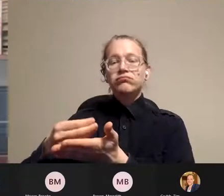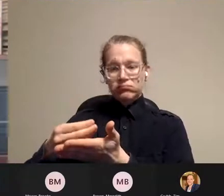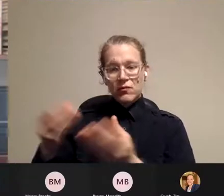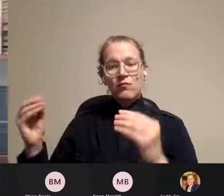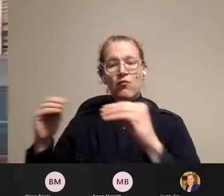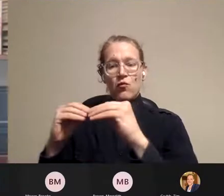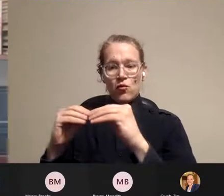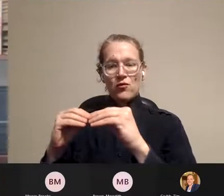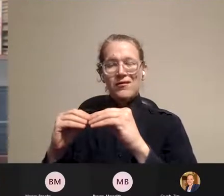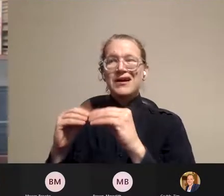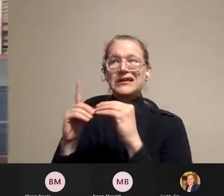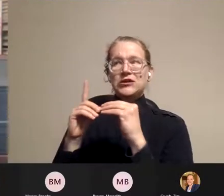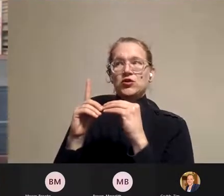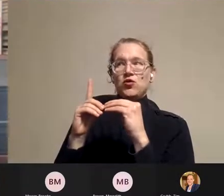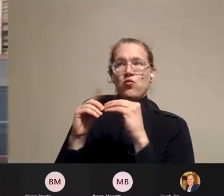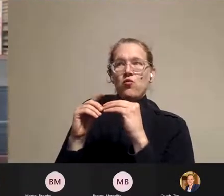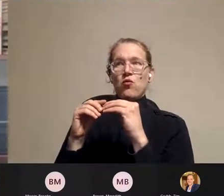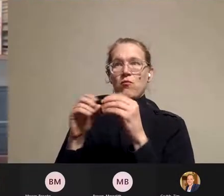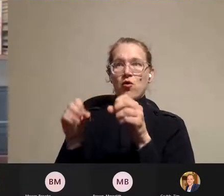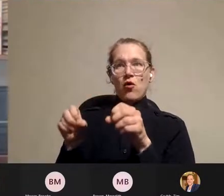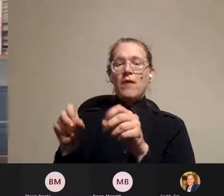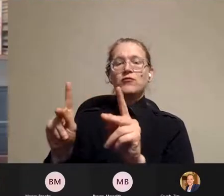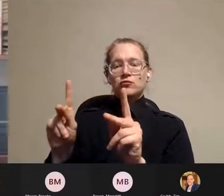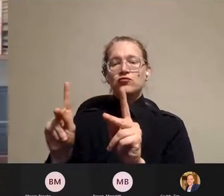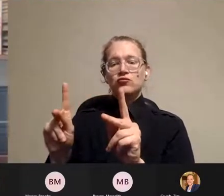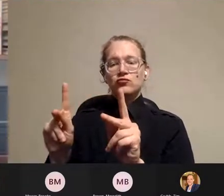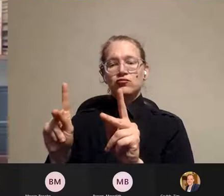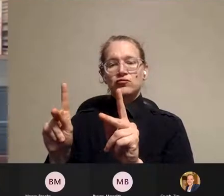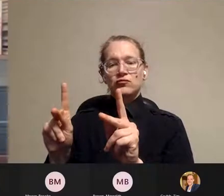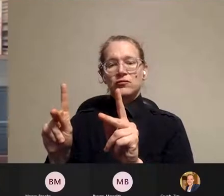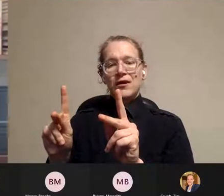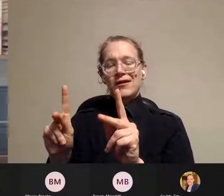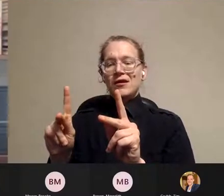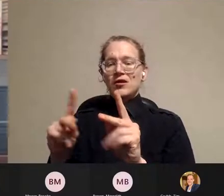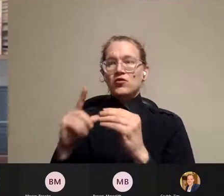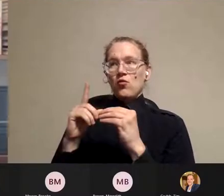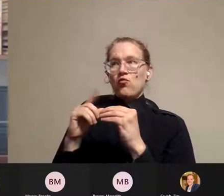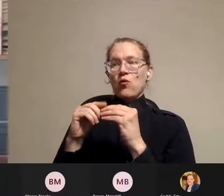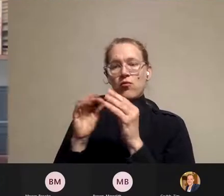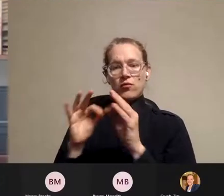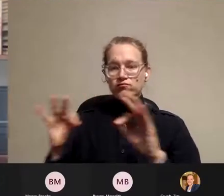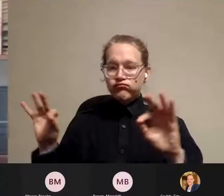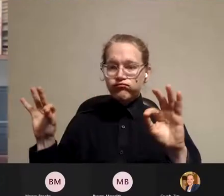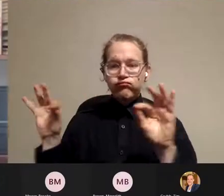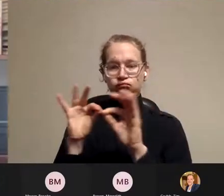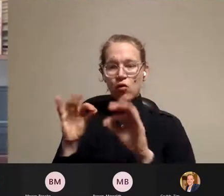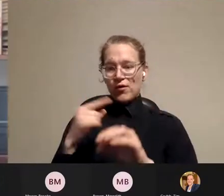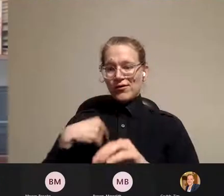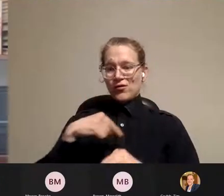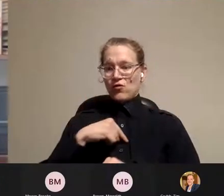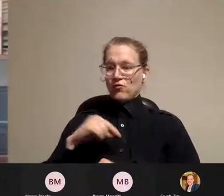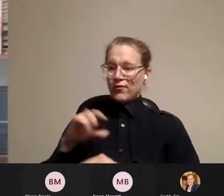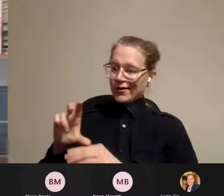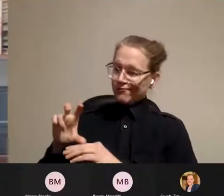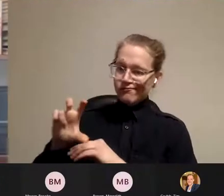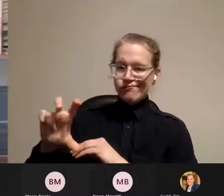one more opportunity and one more imperative for us to invest in and protect those populations.